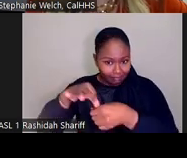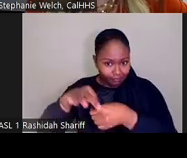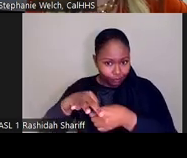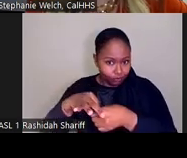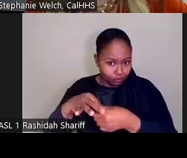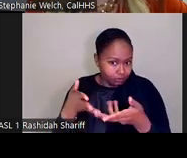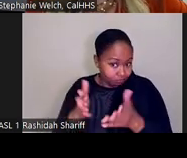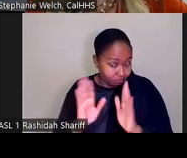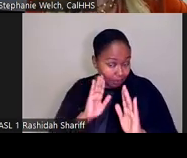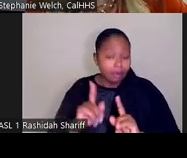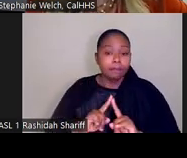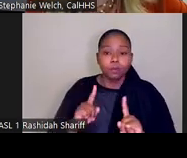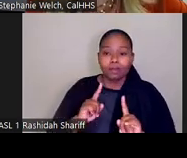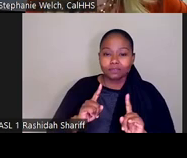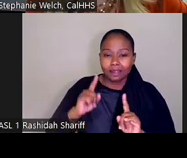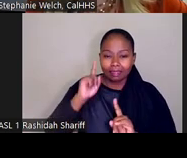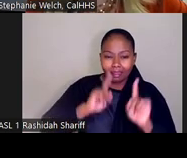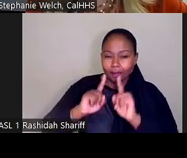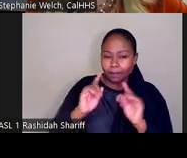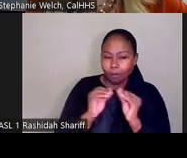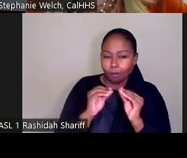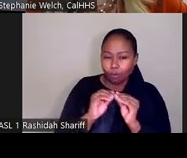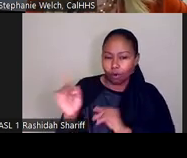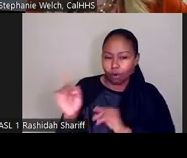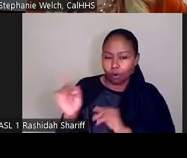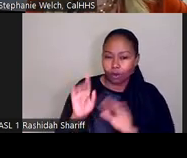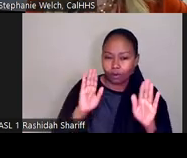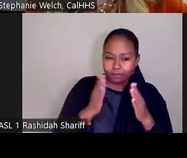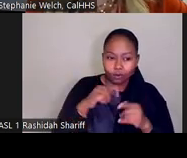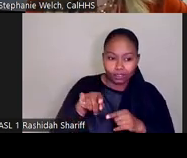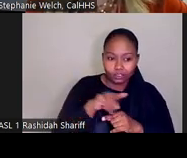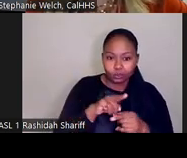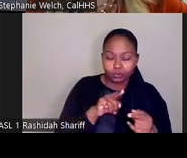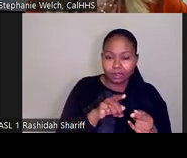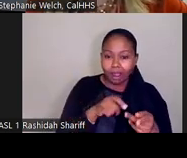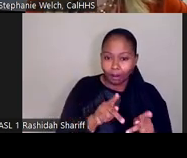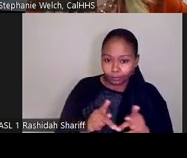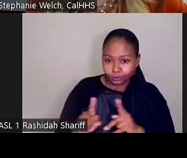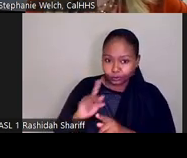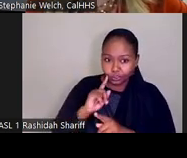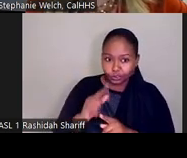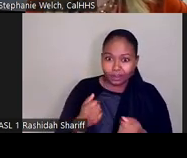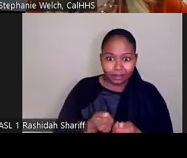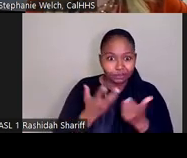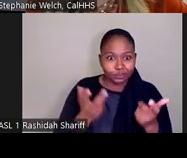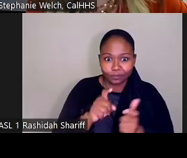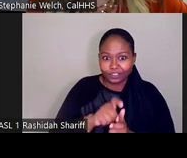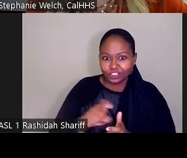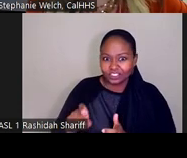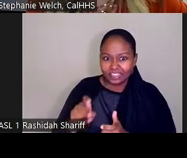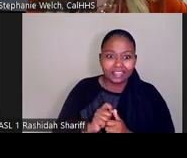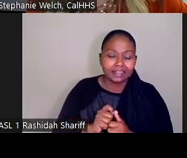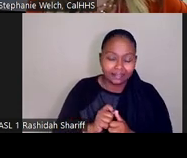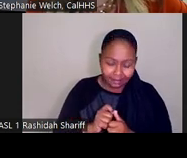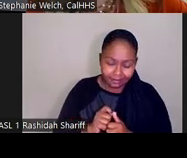more thinking about, um, where to focus, uh, those opportunities because we have such tremendous need across our entire